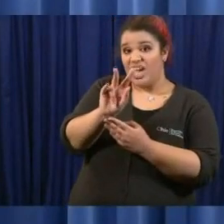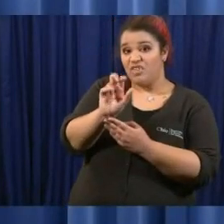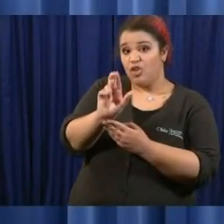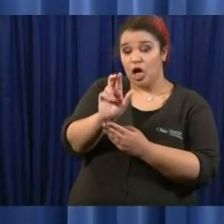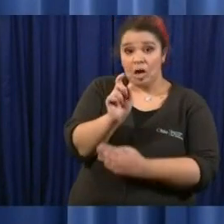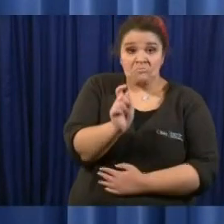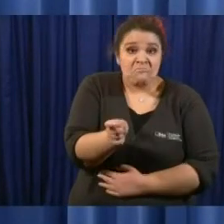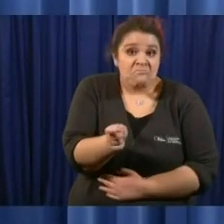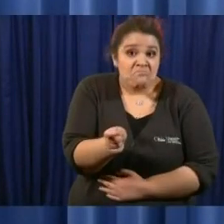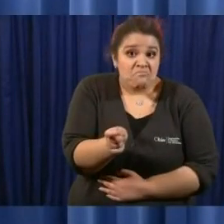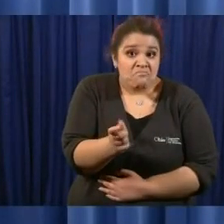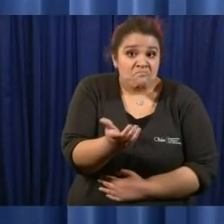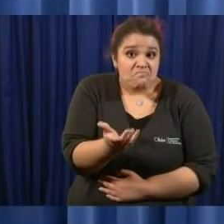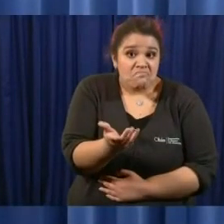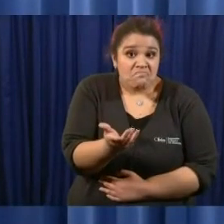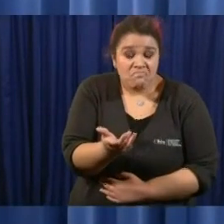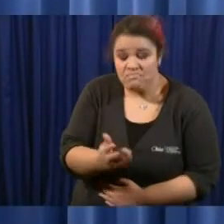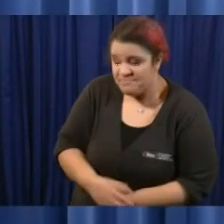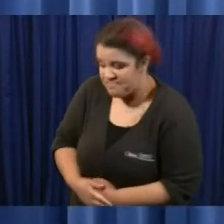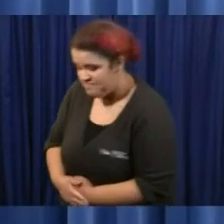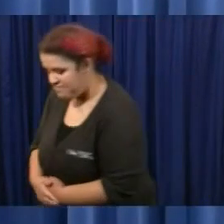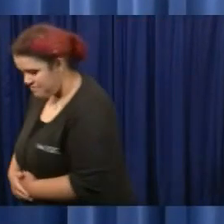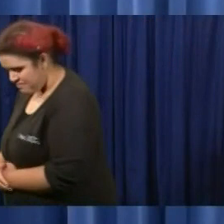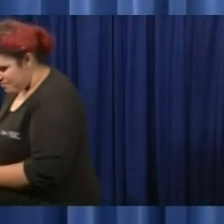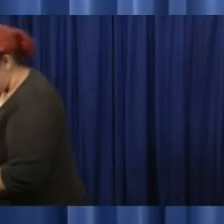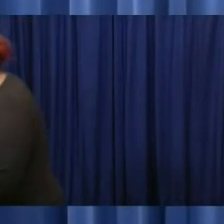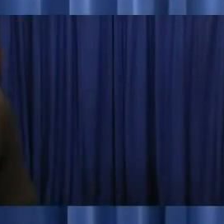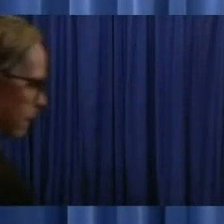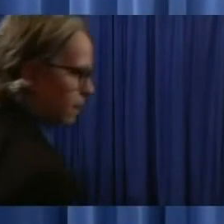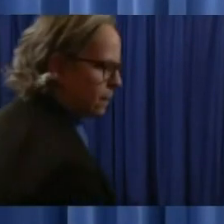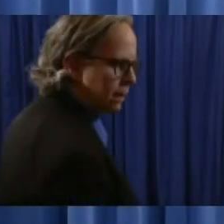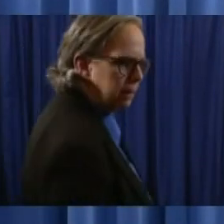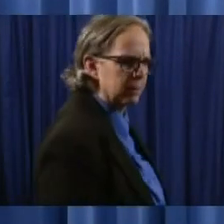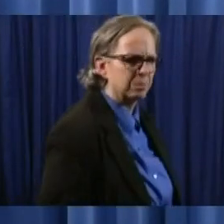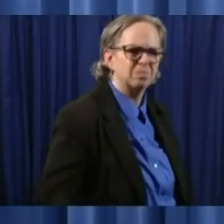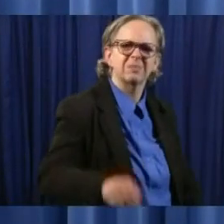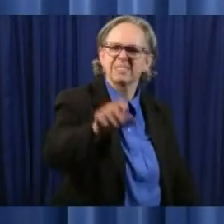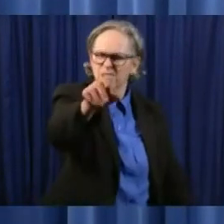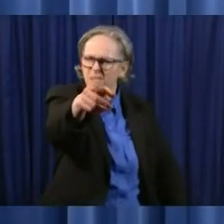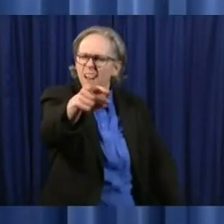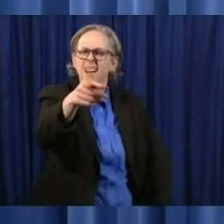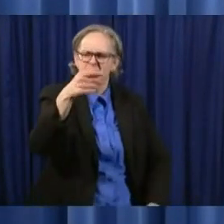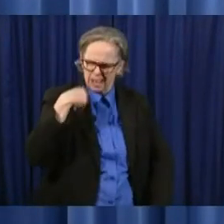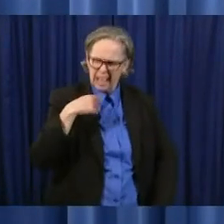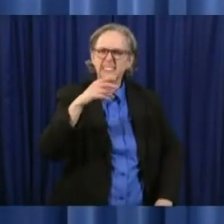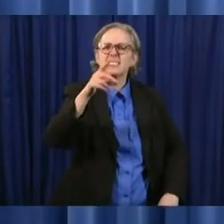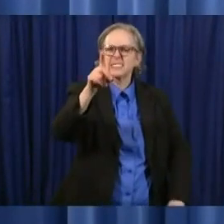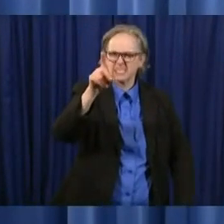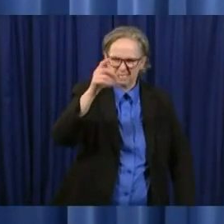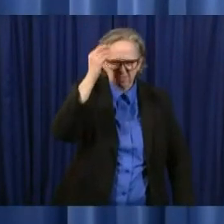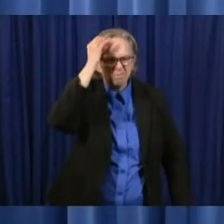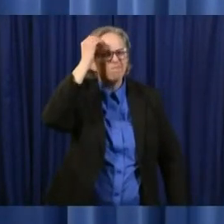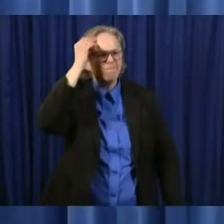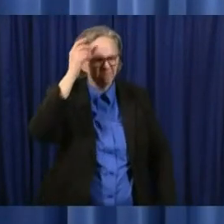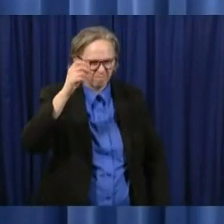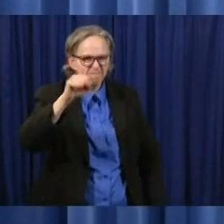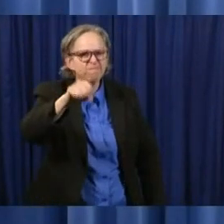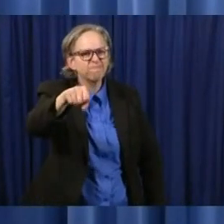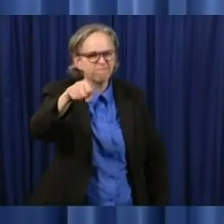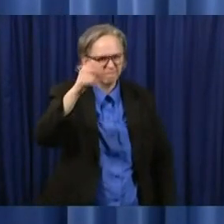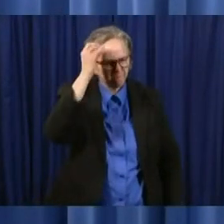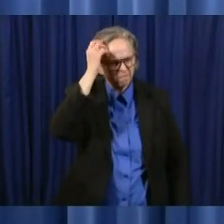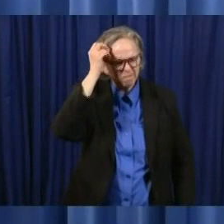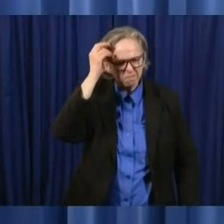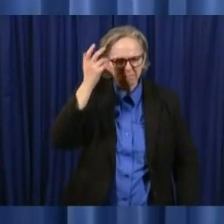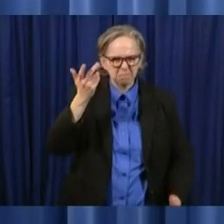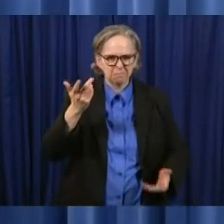well i thought about them a lot um you know that is a that is a great a great concern uh